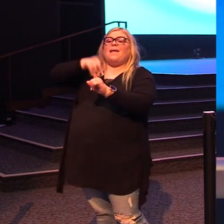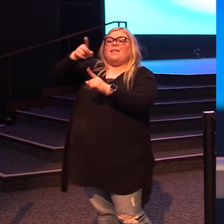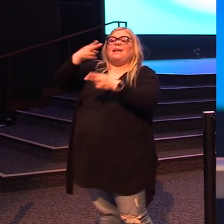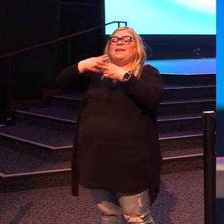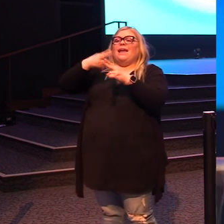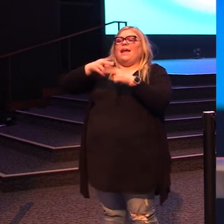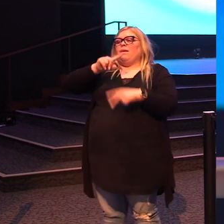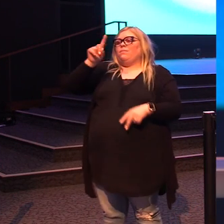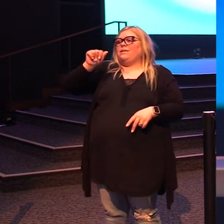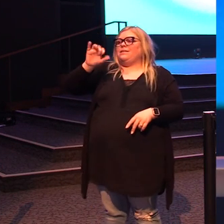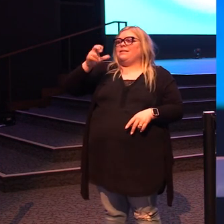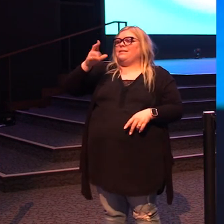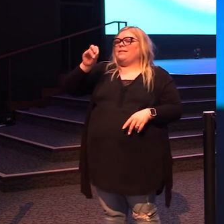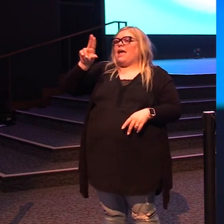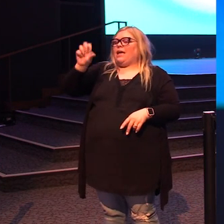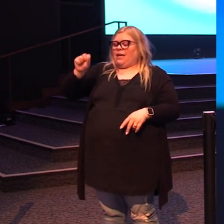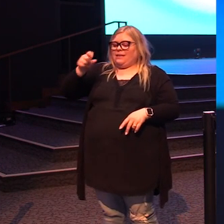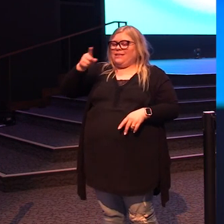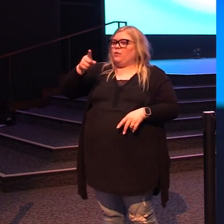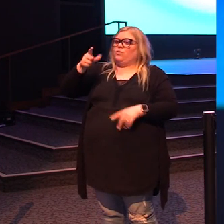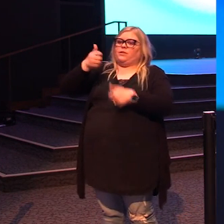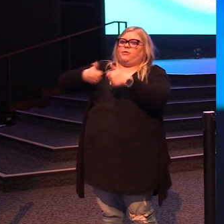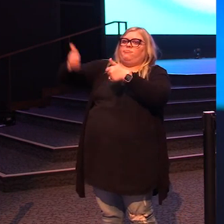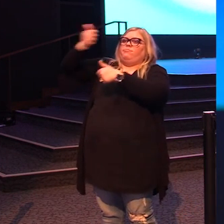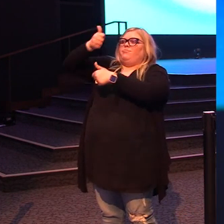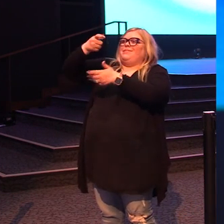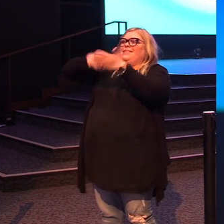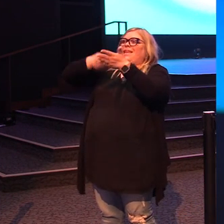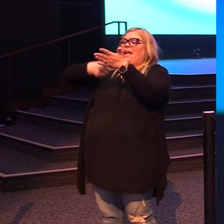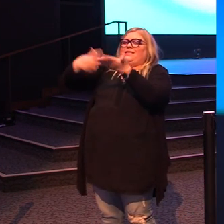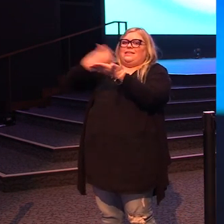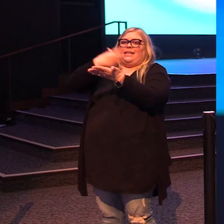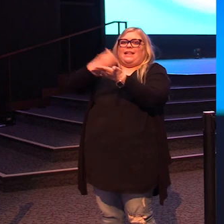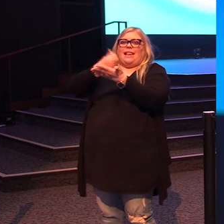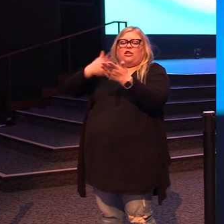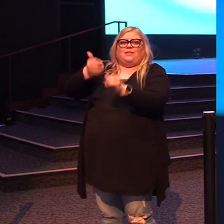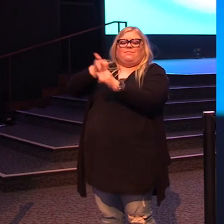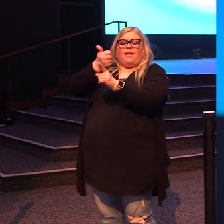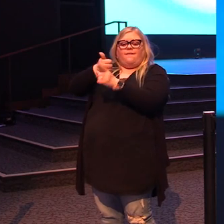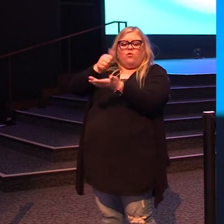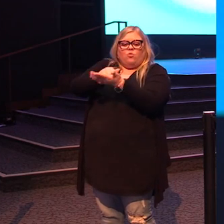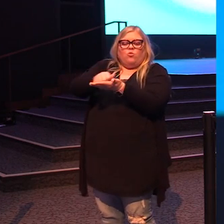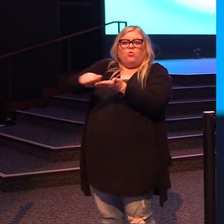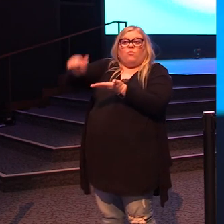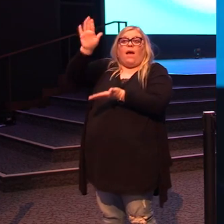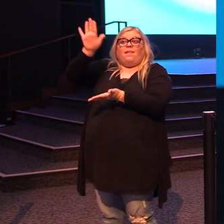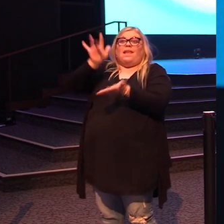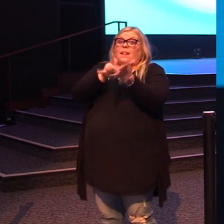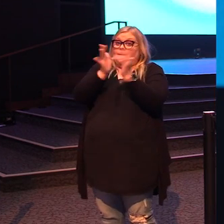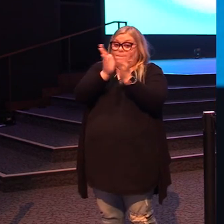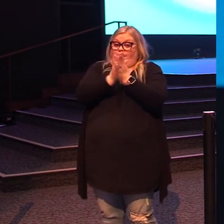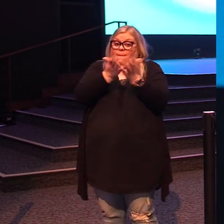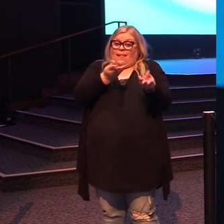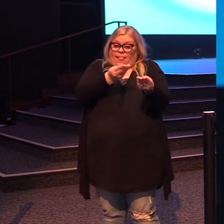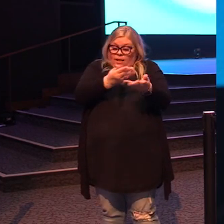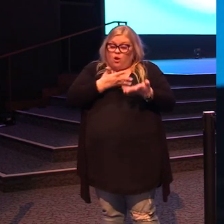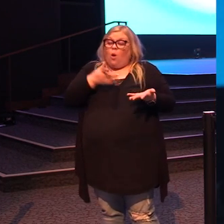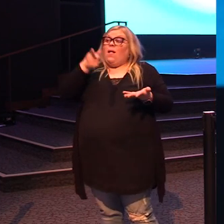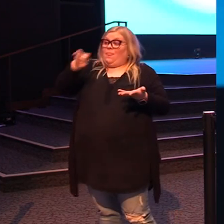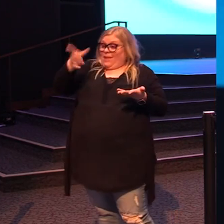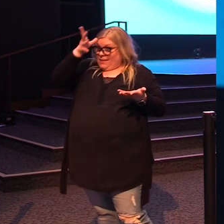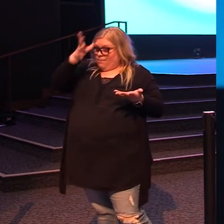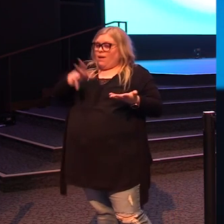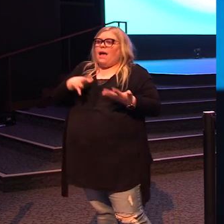Zacchaeus. He was a chief tax collector and was wealthy. The Bible is letting us know this man had what